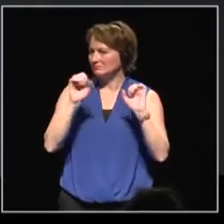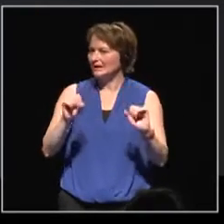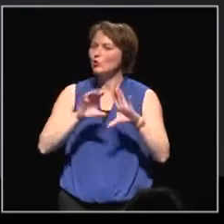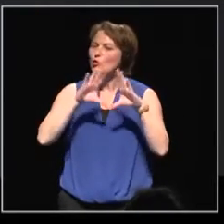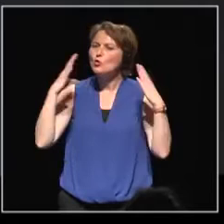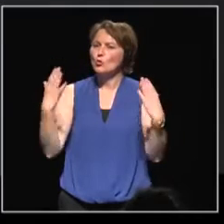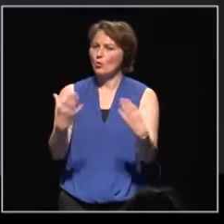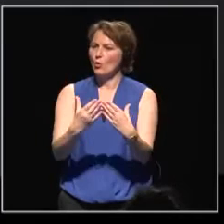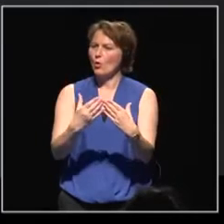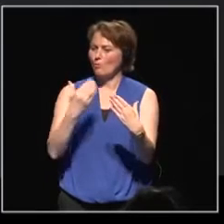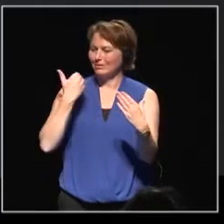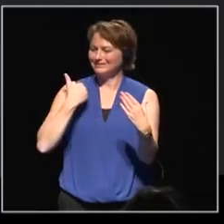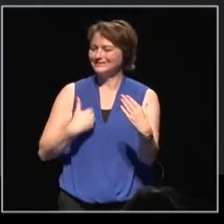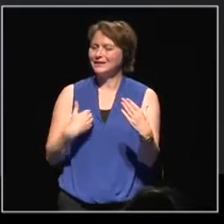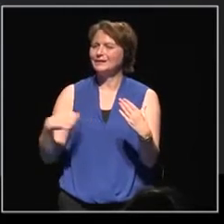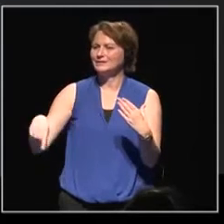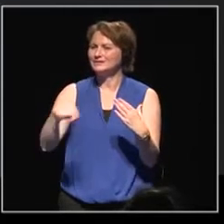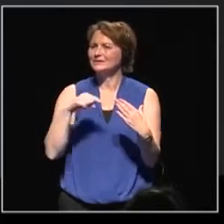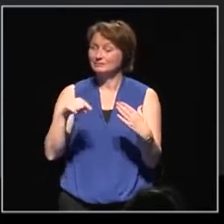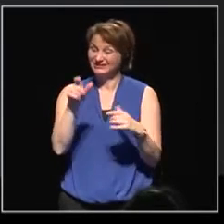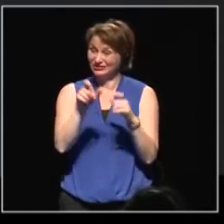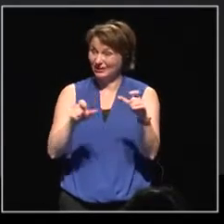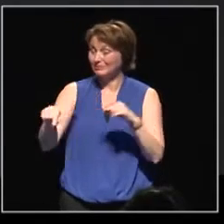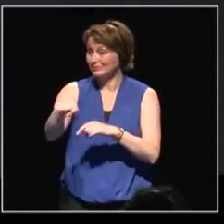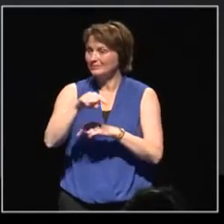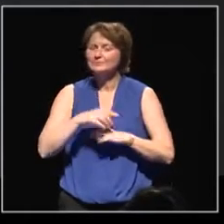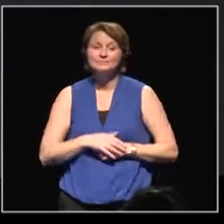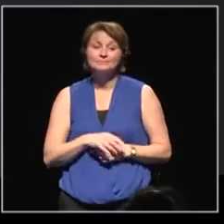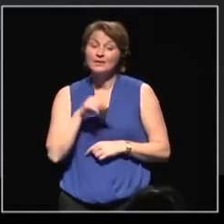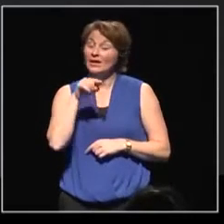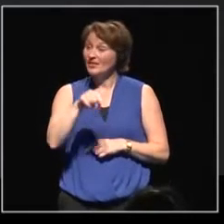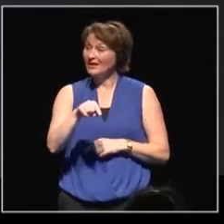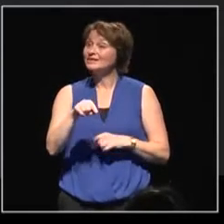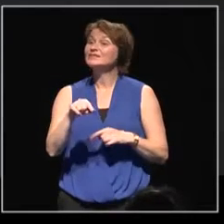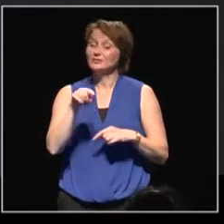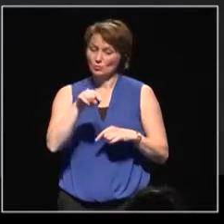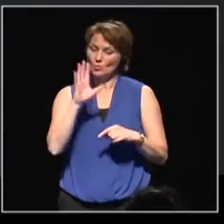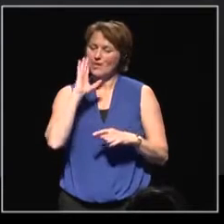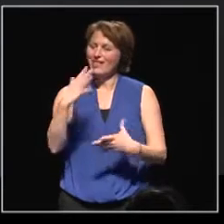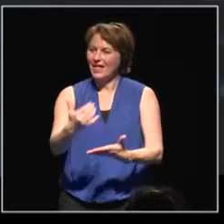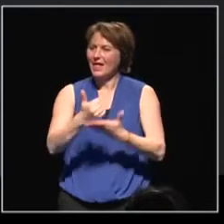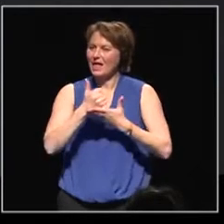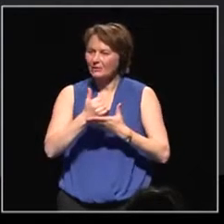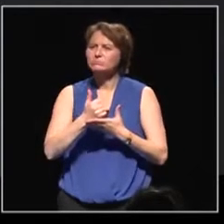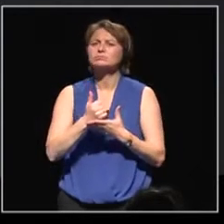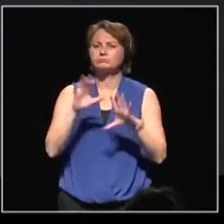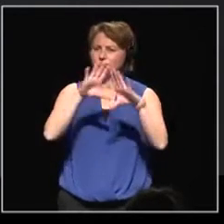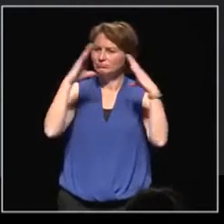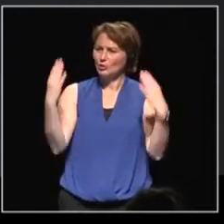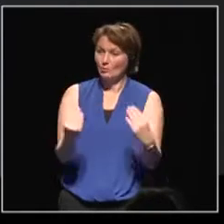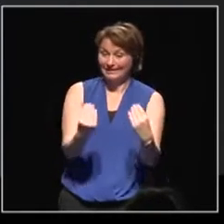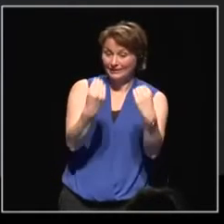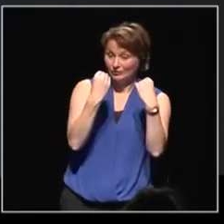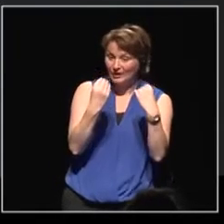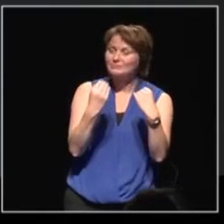what this mechanism does is it helps strengthen global education, which then improves the environment